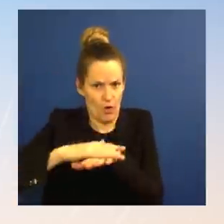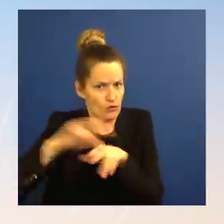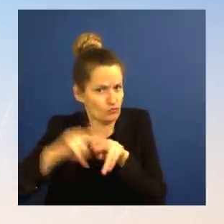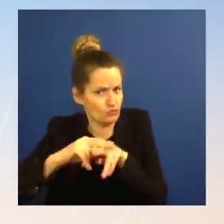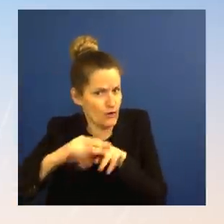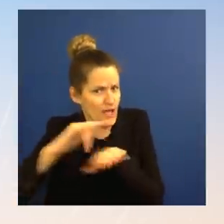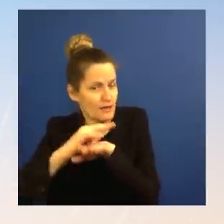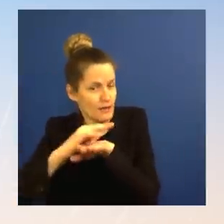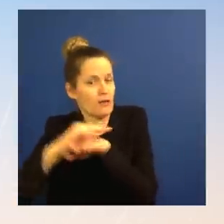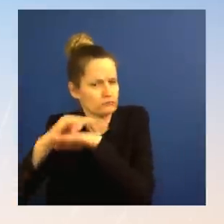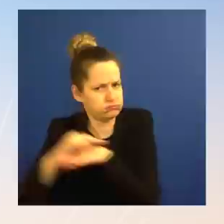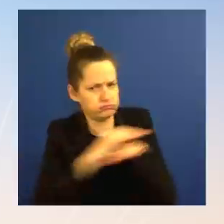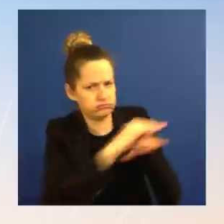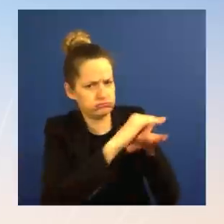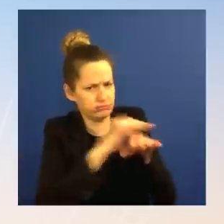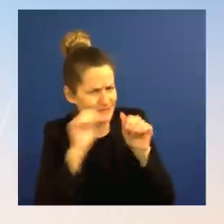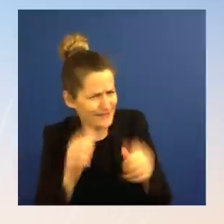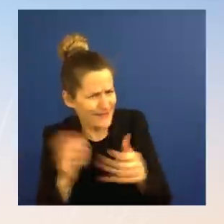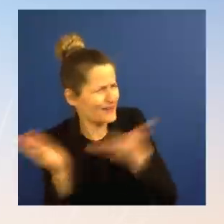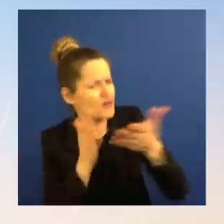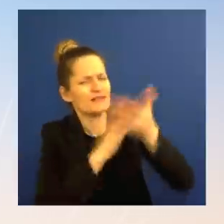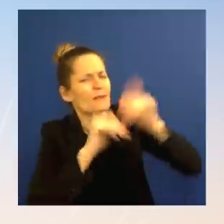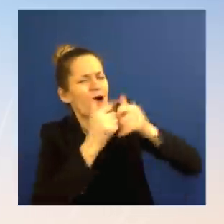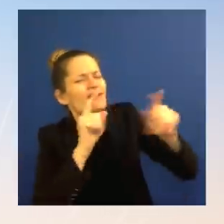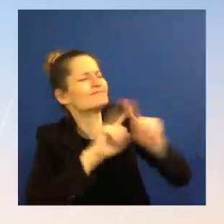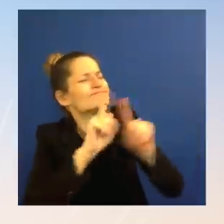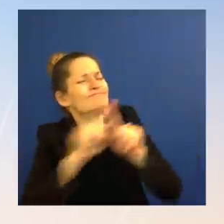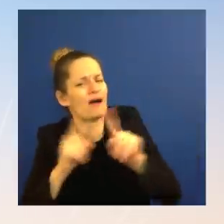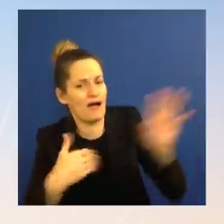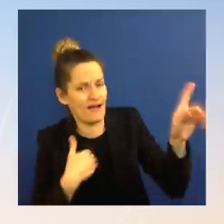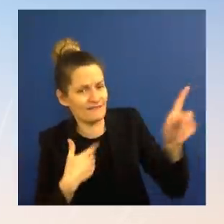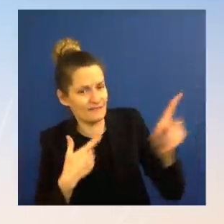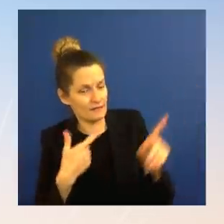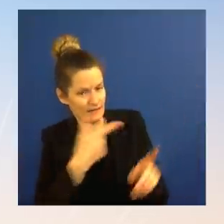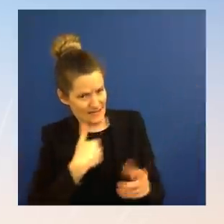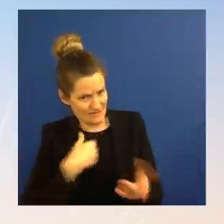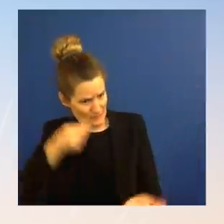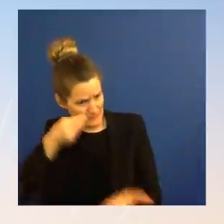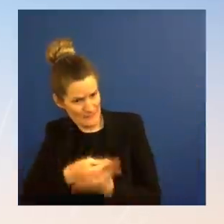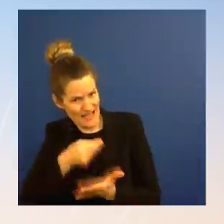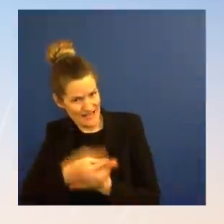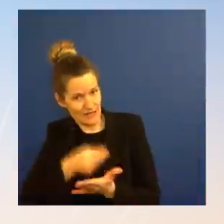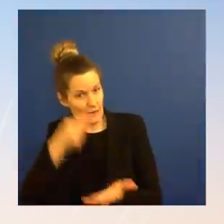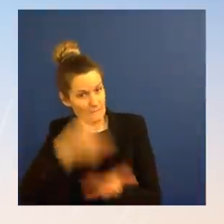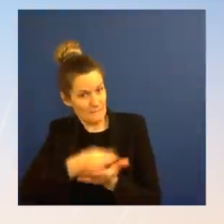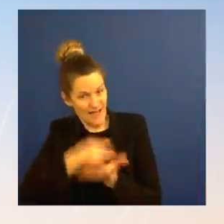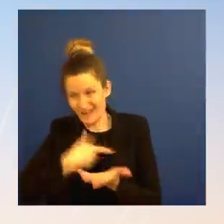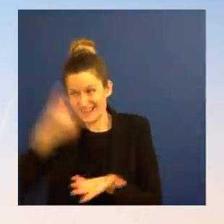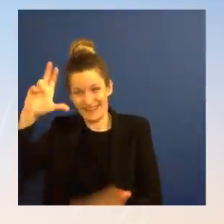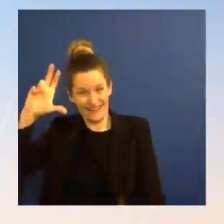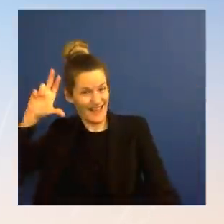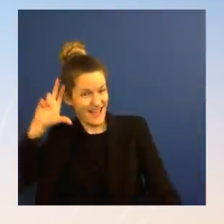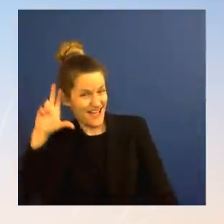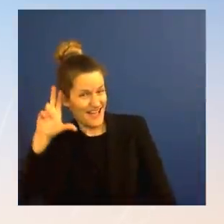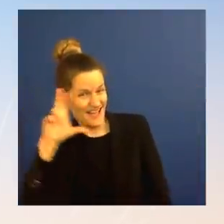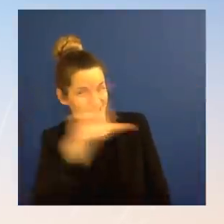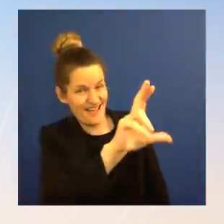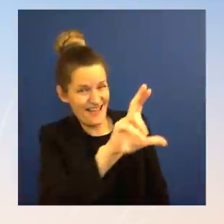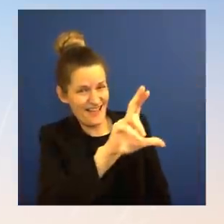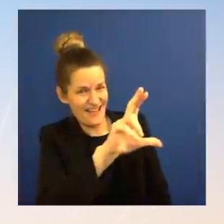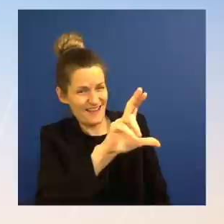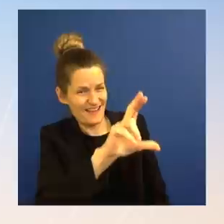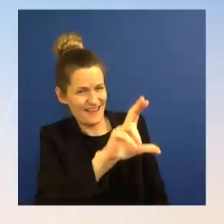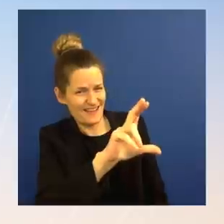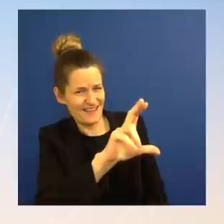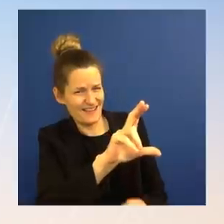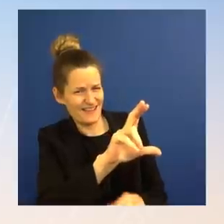in aid that, you know, this is the logistical bottleneck that is stopping us from getting them those planes? Ms. Well,